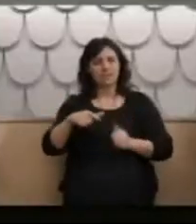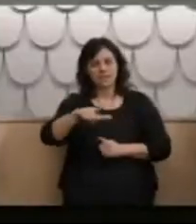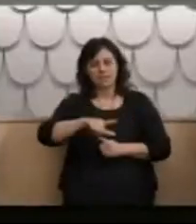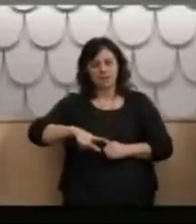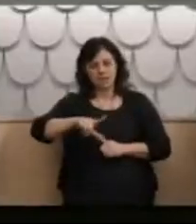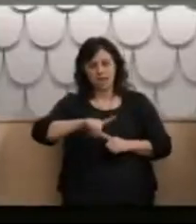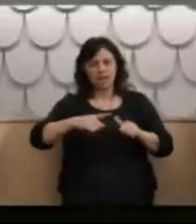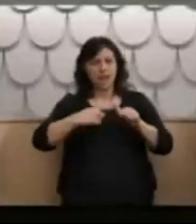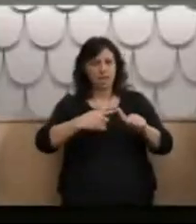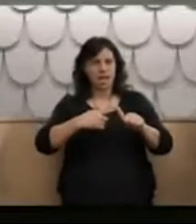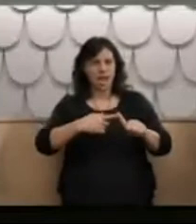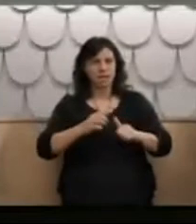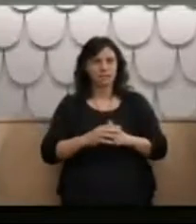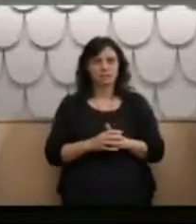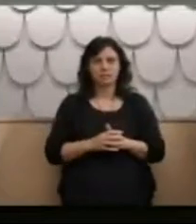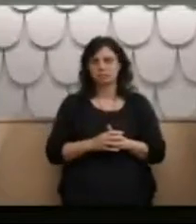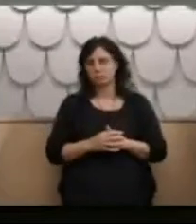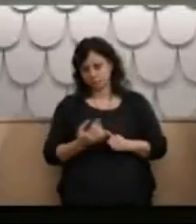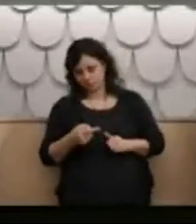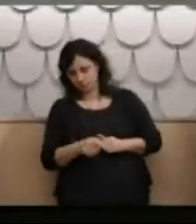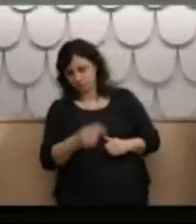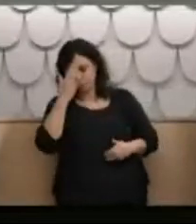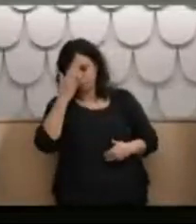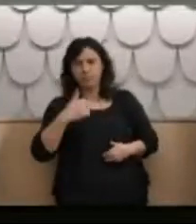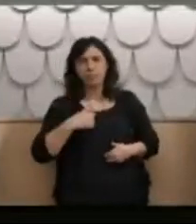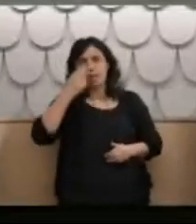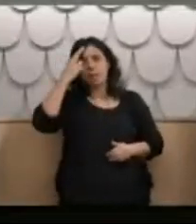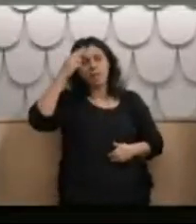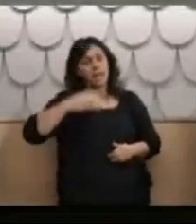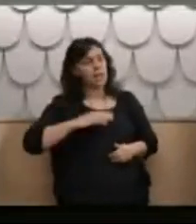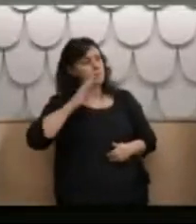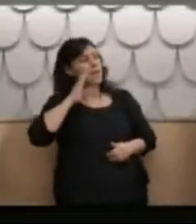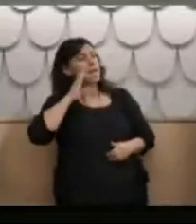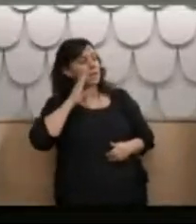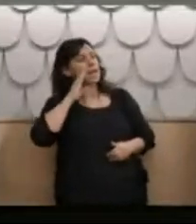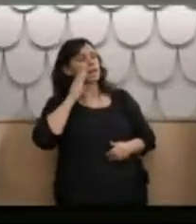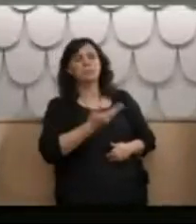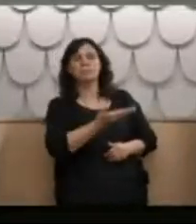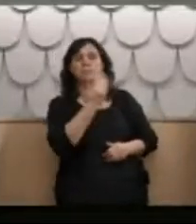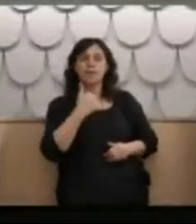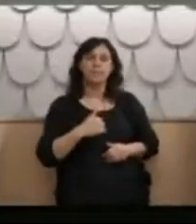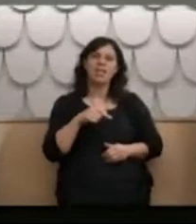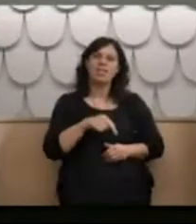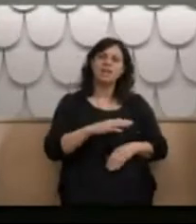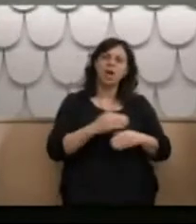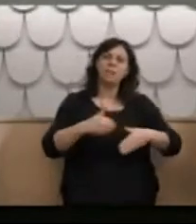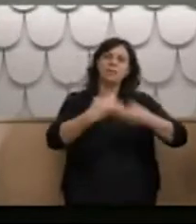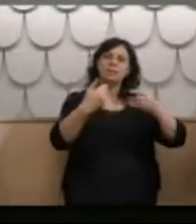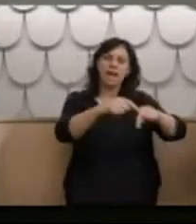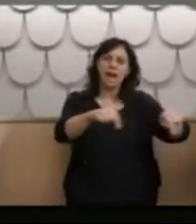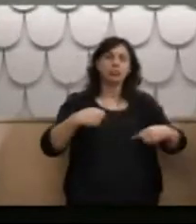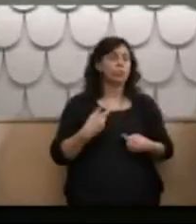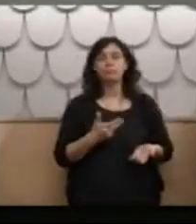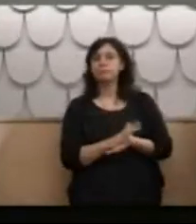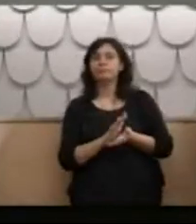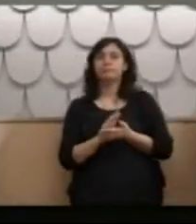I didn't know what I was in for. So when they called my name, when we were all in the day room, I willingly climbed the